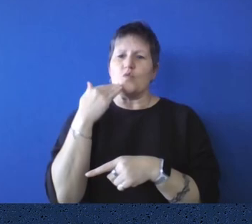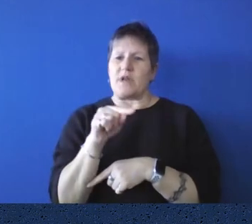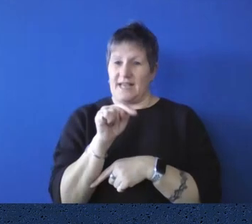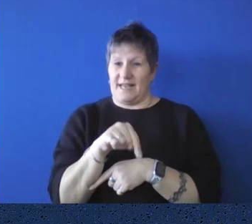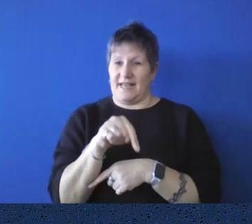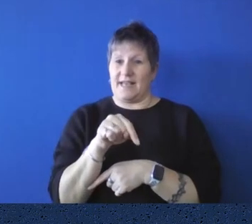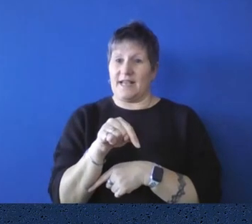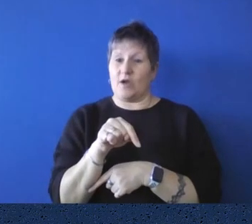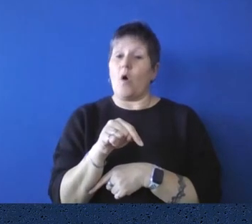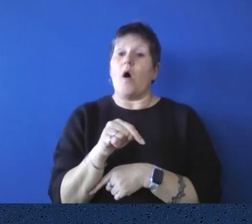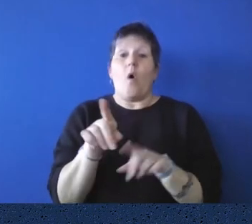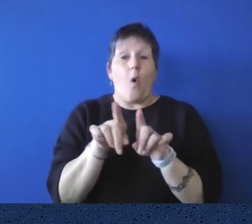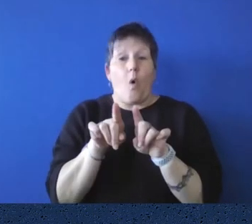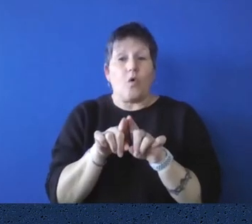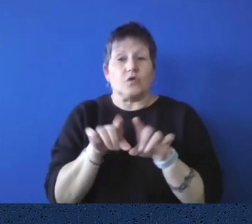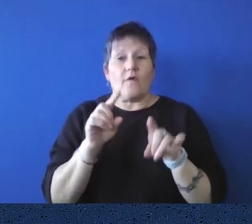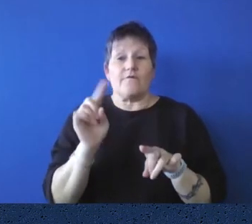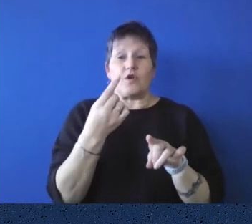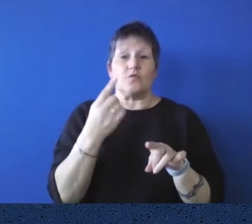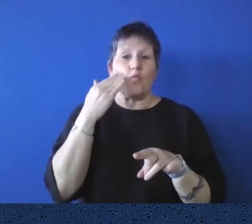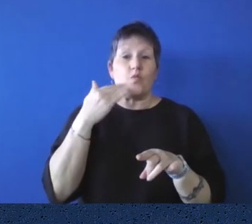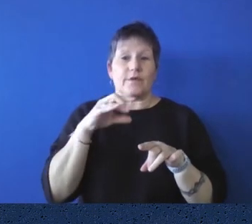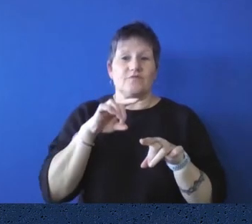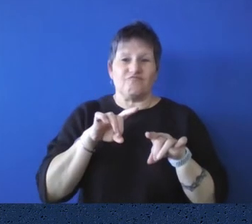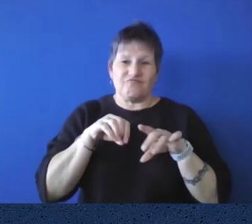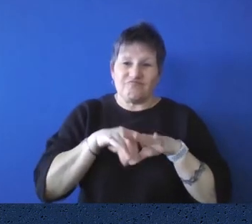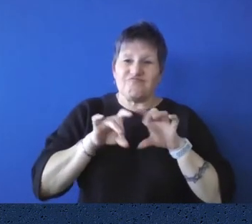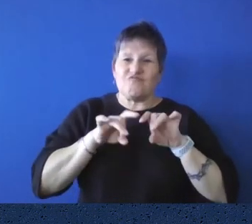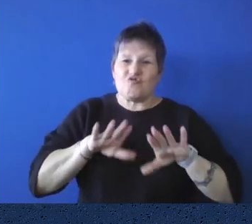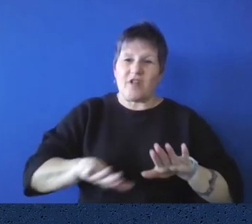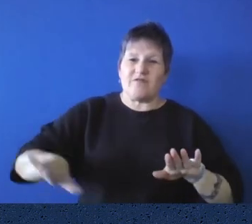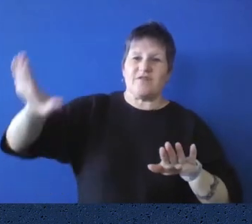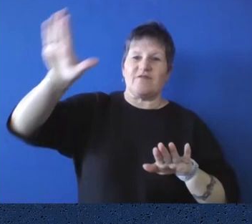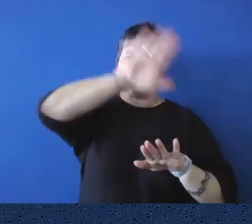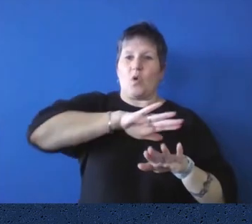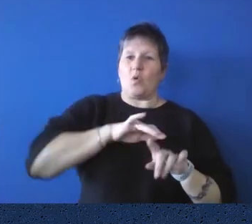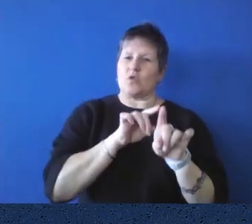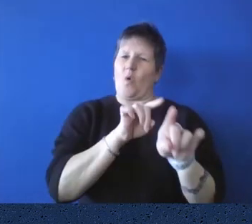in Australia. So I think of her because they're the shoes I want to follow.